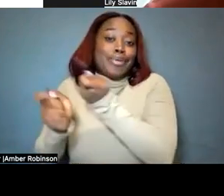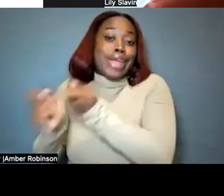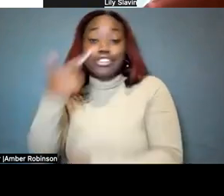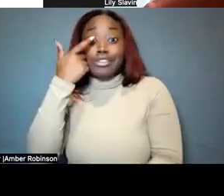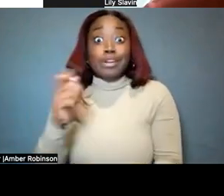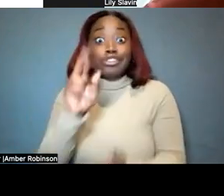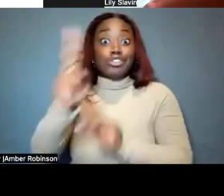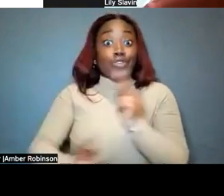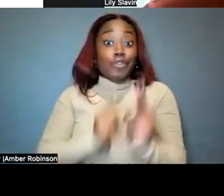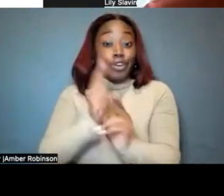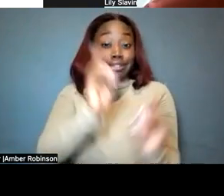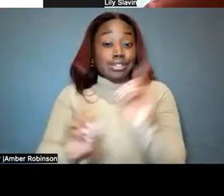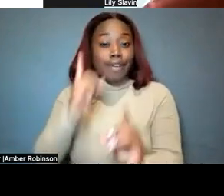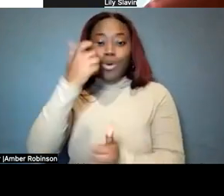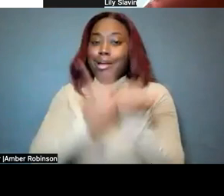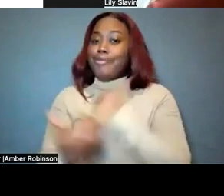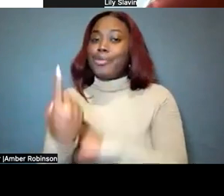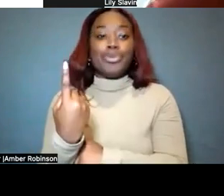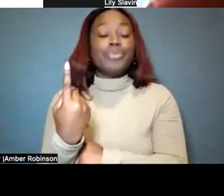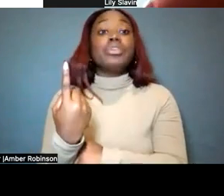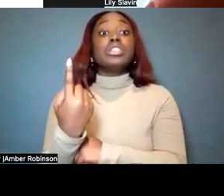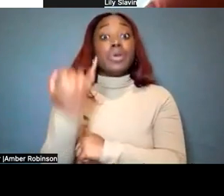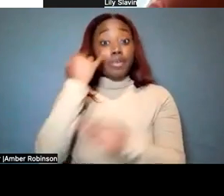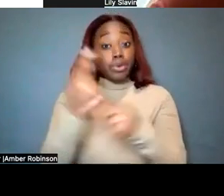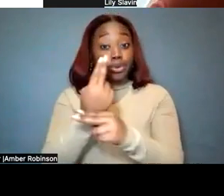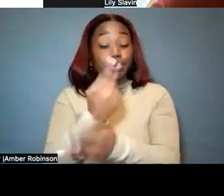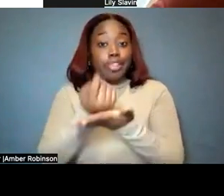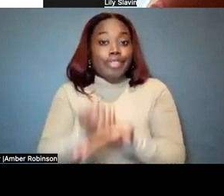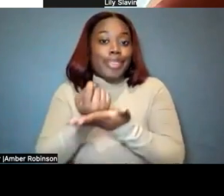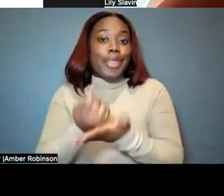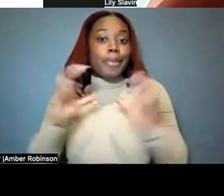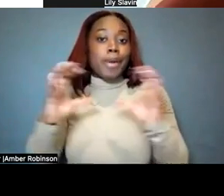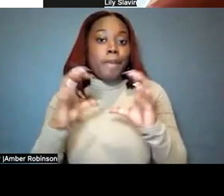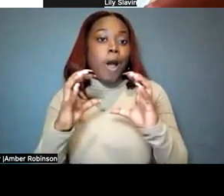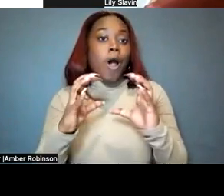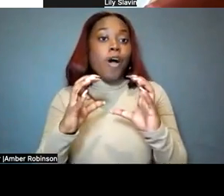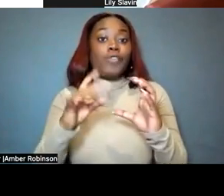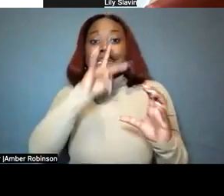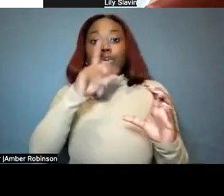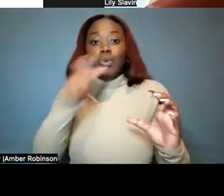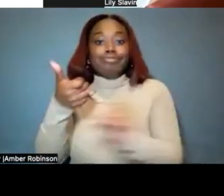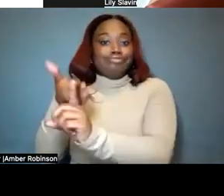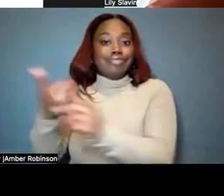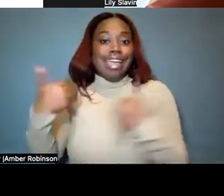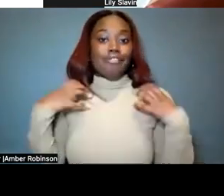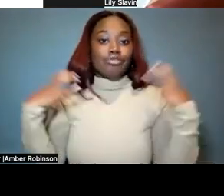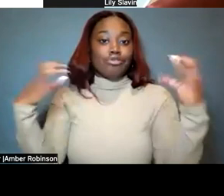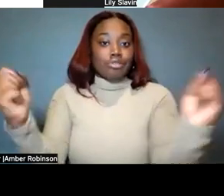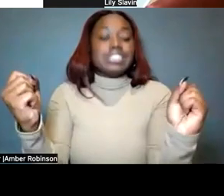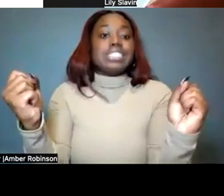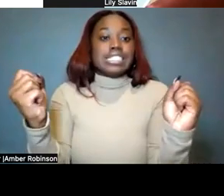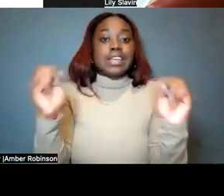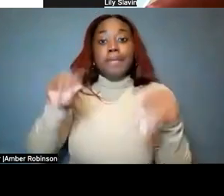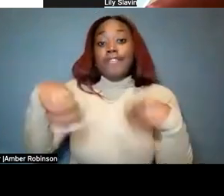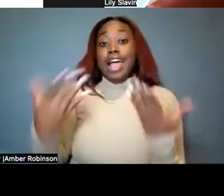design is for everyone. And so if you're going to use the therapy ball for kids with charge to kick, because it's, it gives them